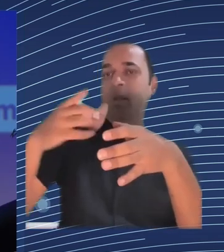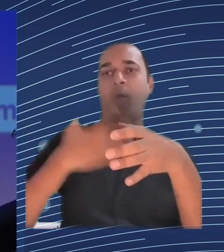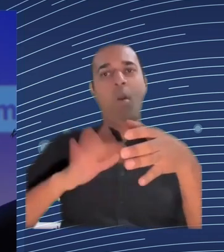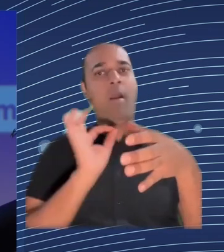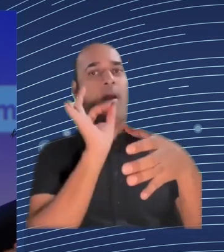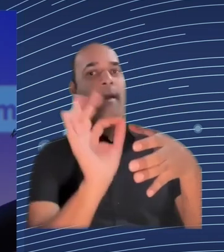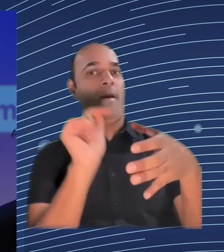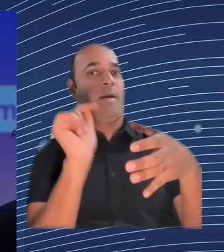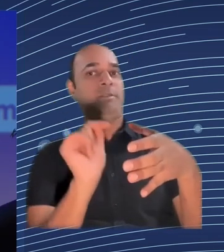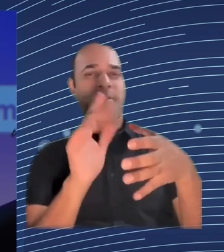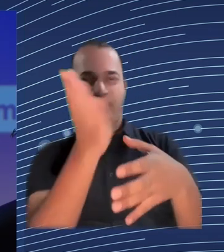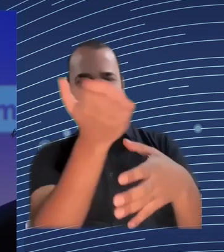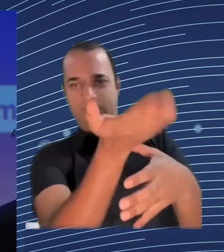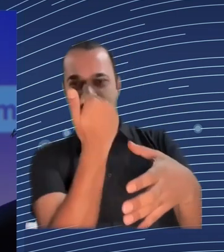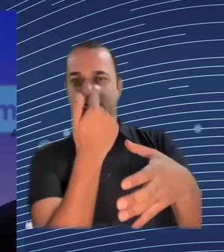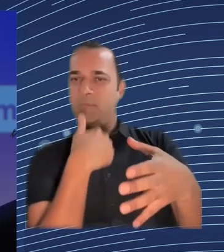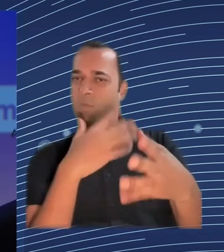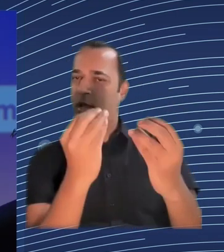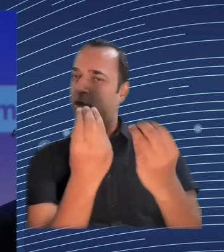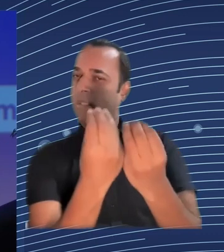affecting so it's not because